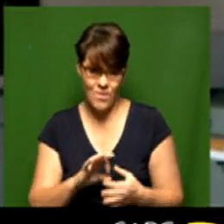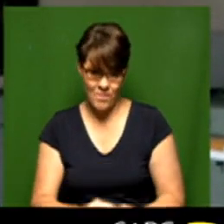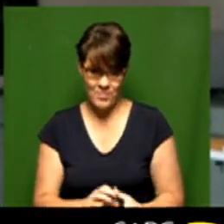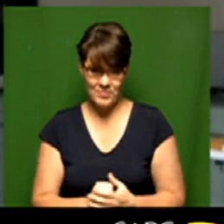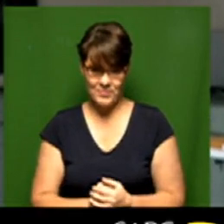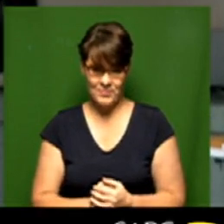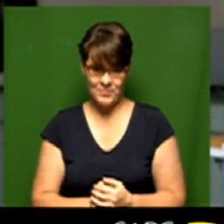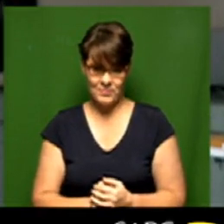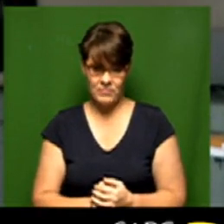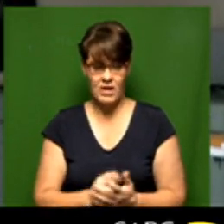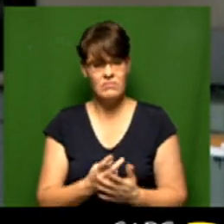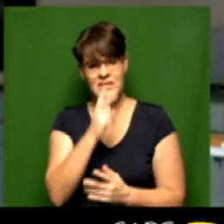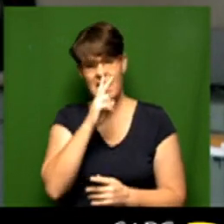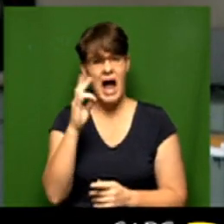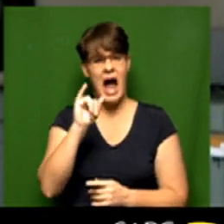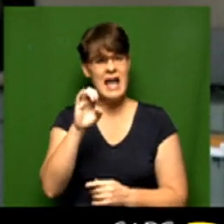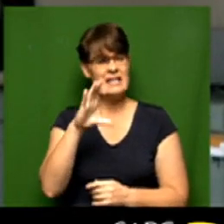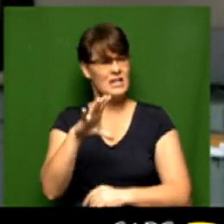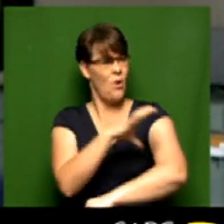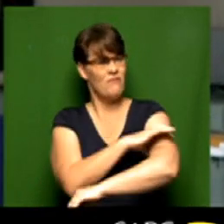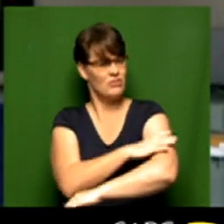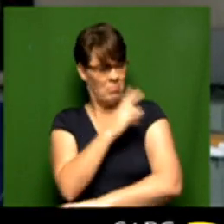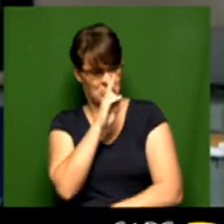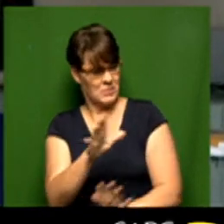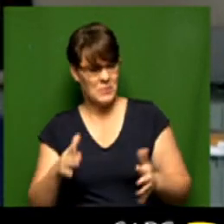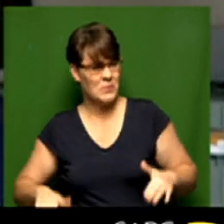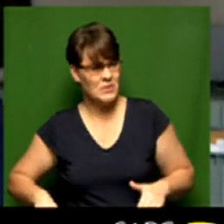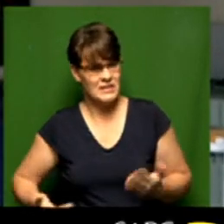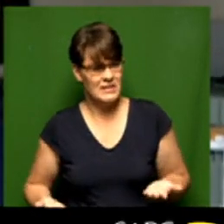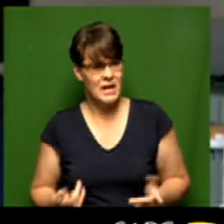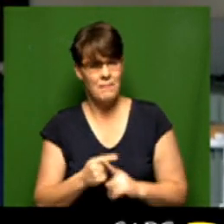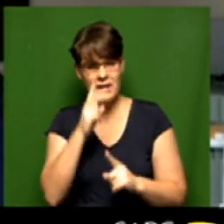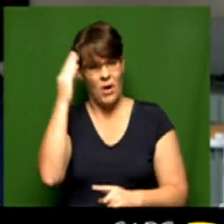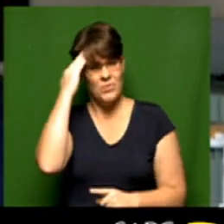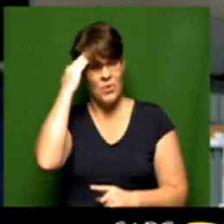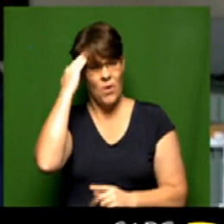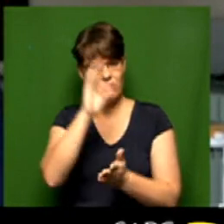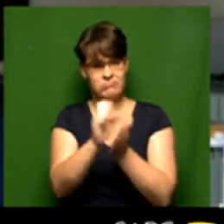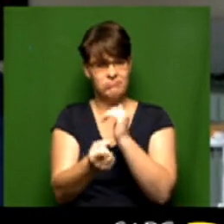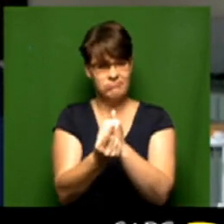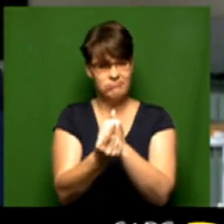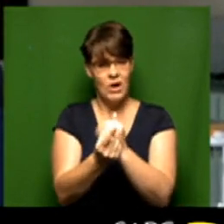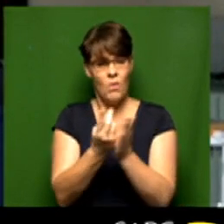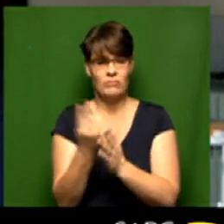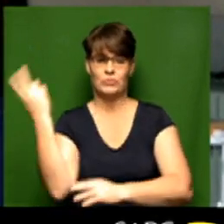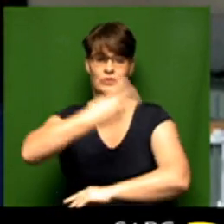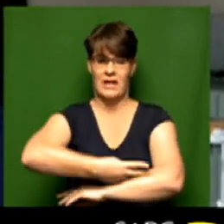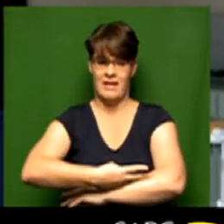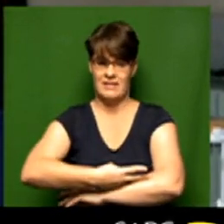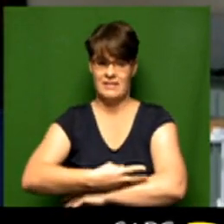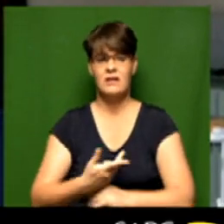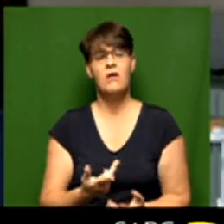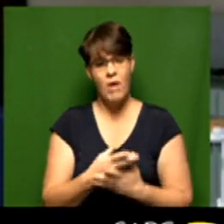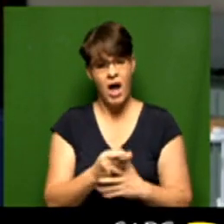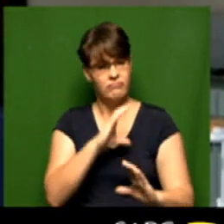us obviously I haven't seen any of the IAC officials right now we do know that the voting will go over two days and have